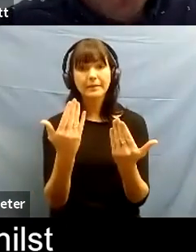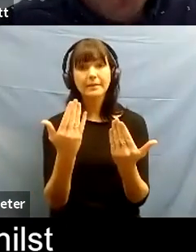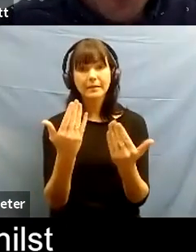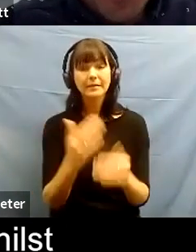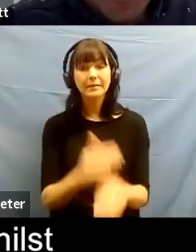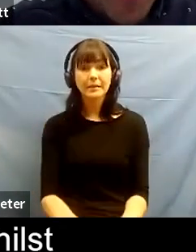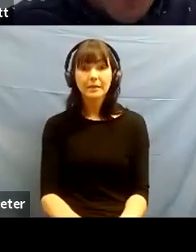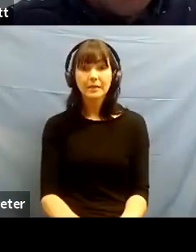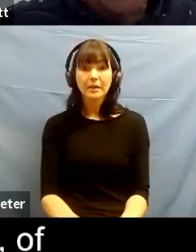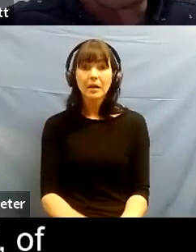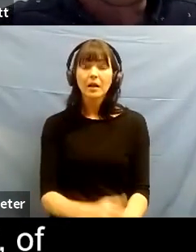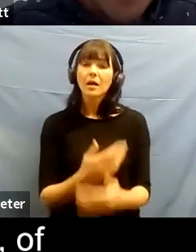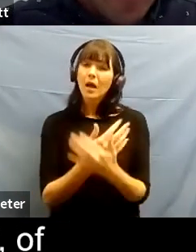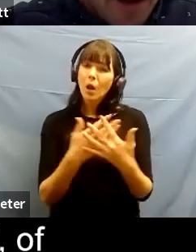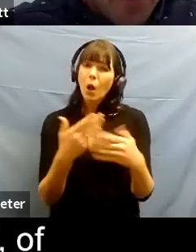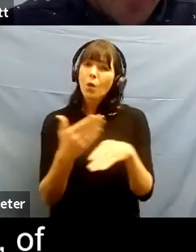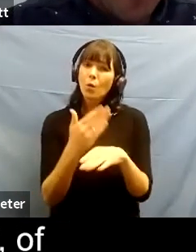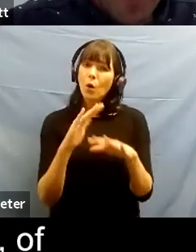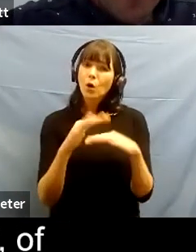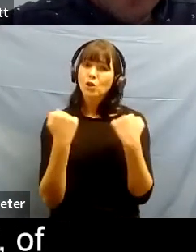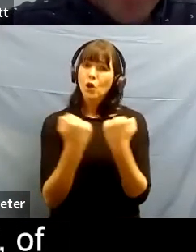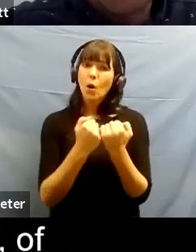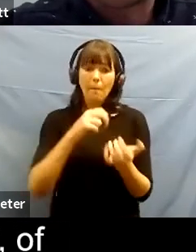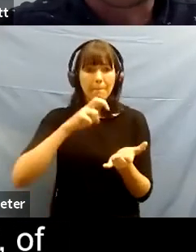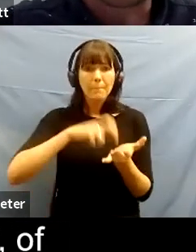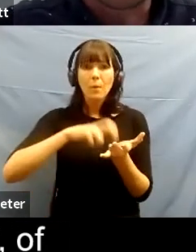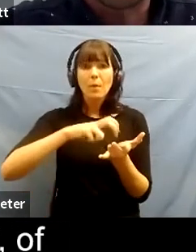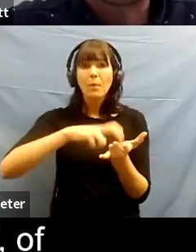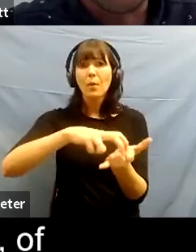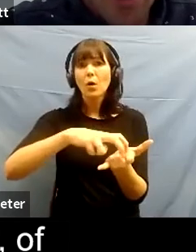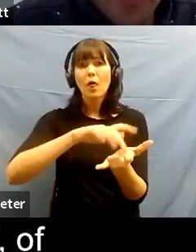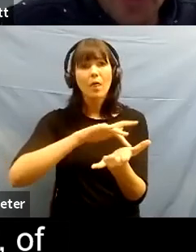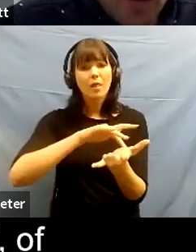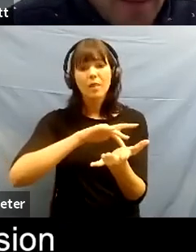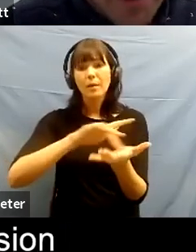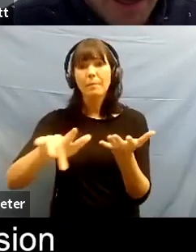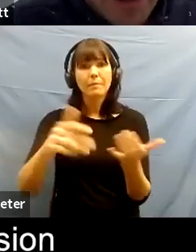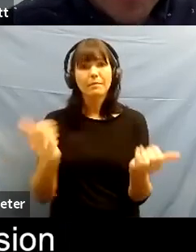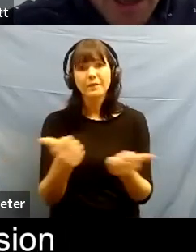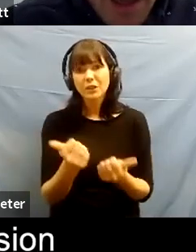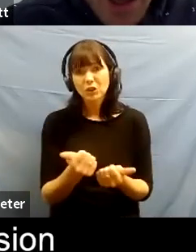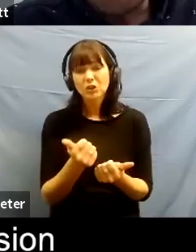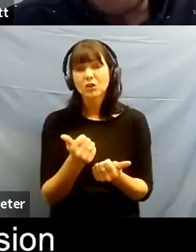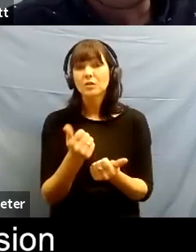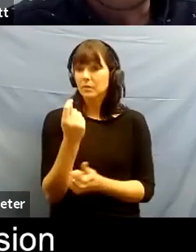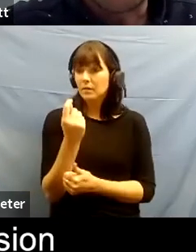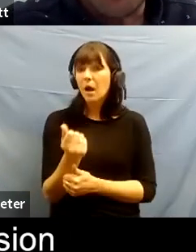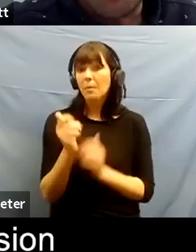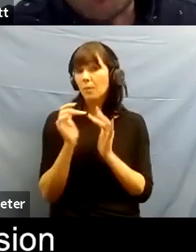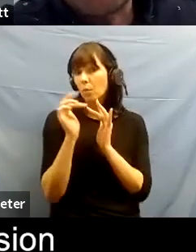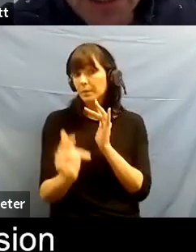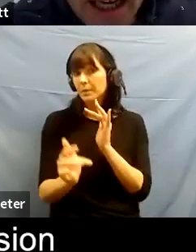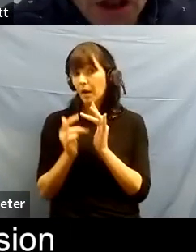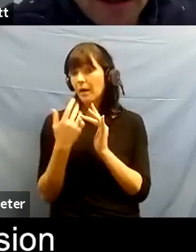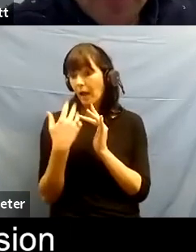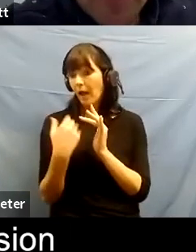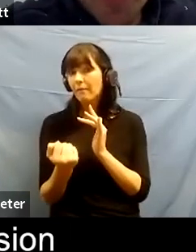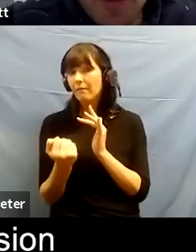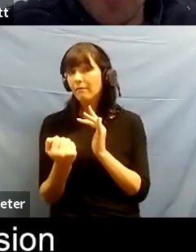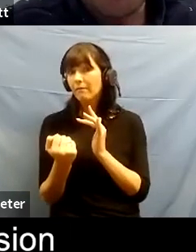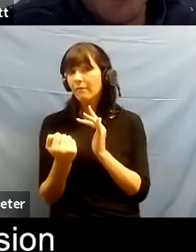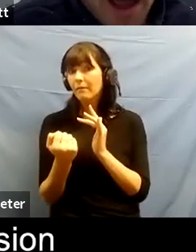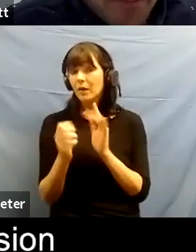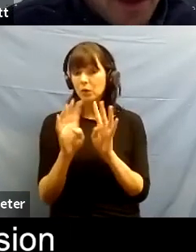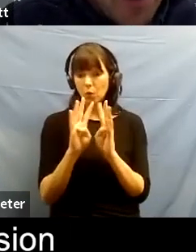workshops are unfortunately fully booked there are a number of events that you can still book uh through the website um including a panel discussion